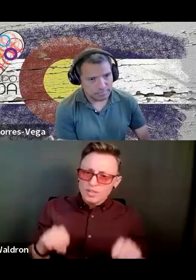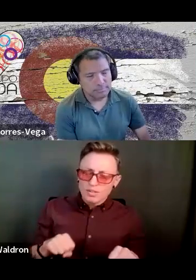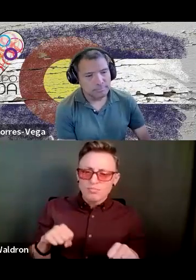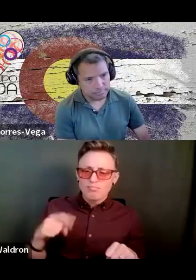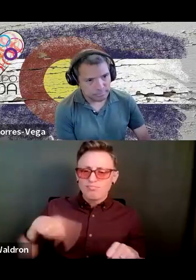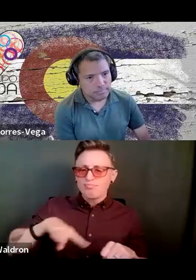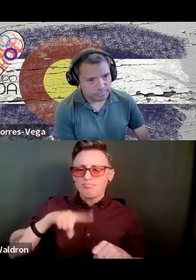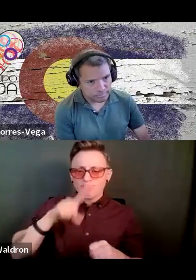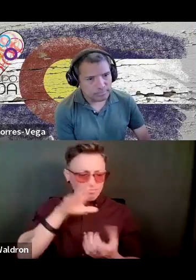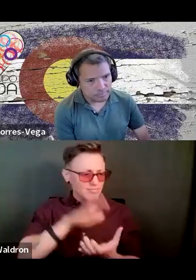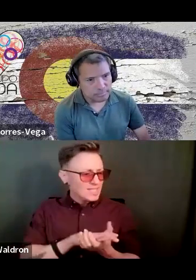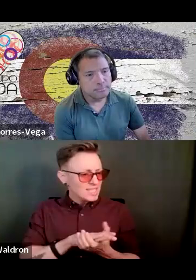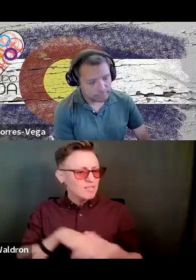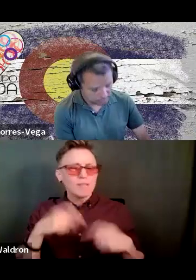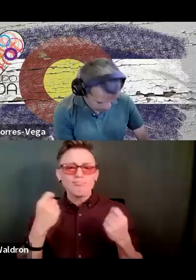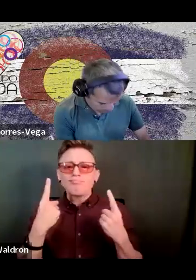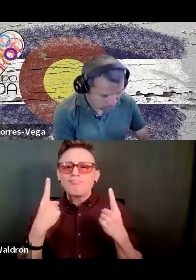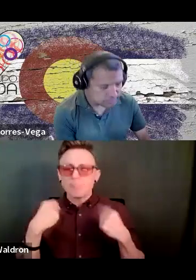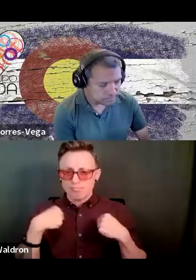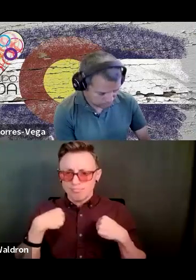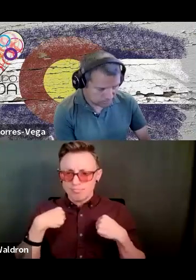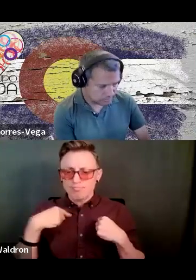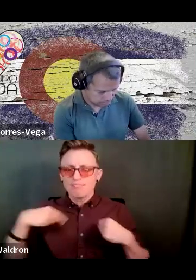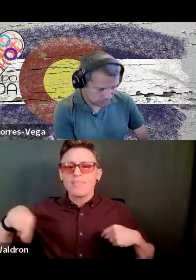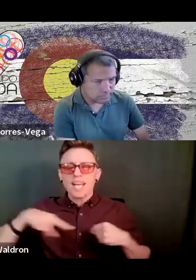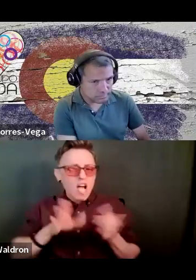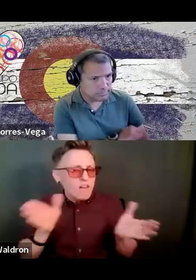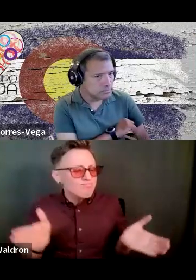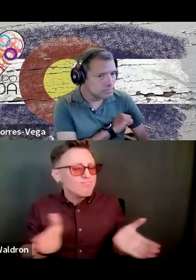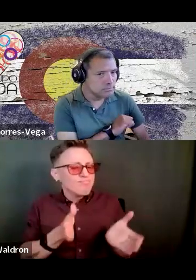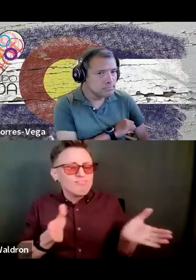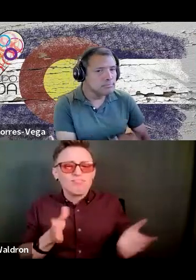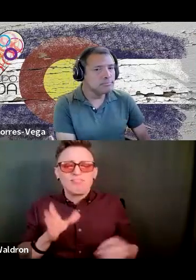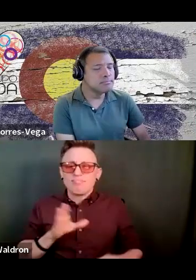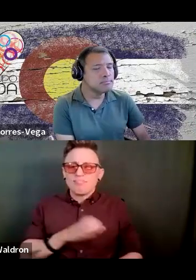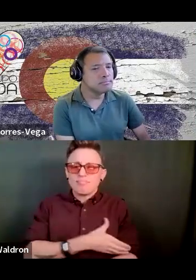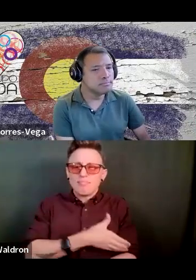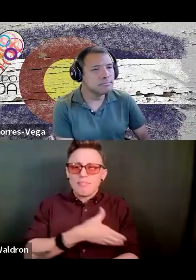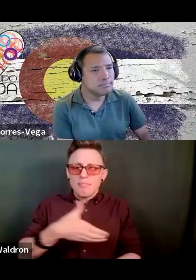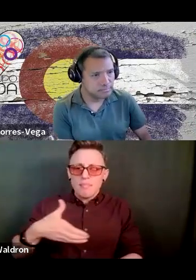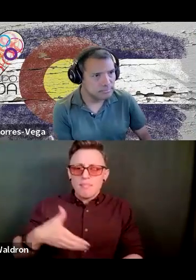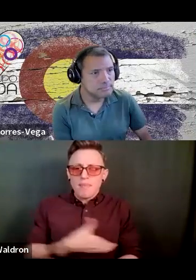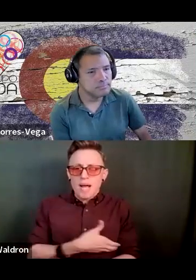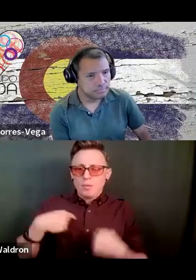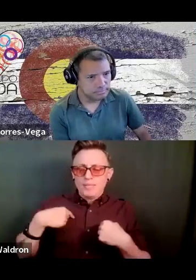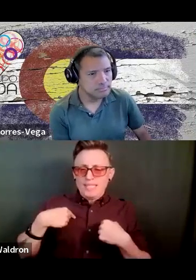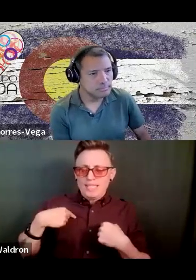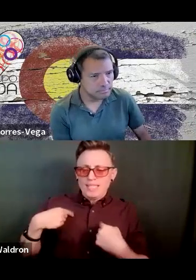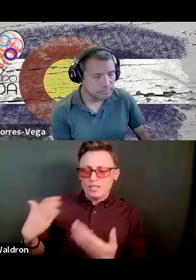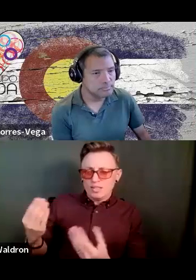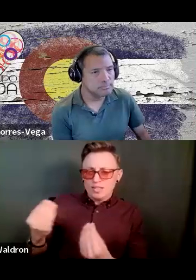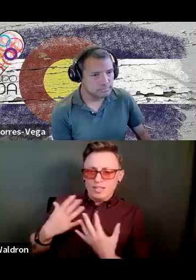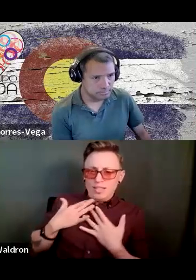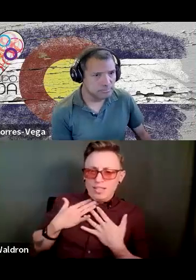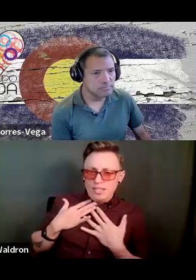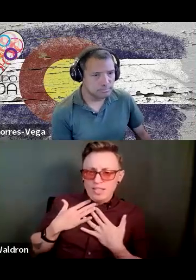They believe me. me. They encourage me. They empower me. You know, I went, I didn't have no many